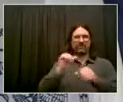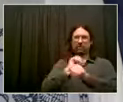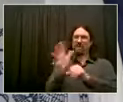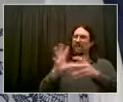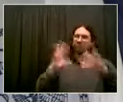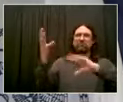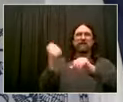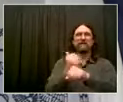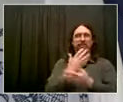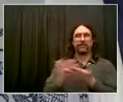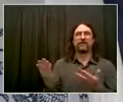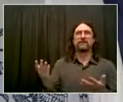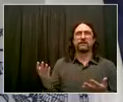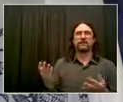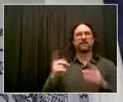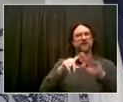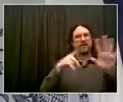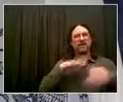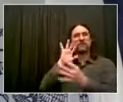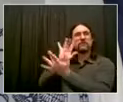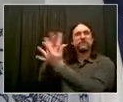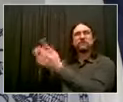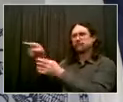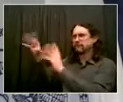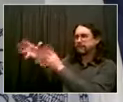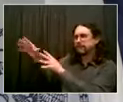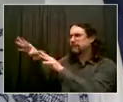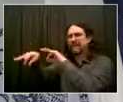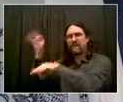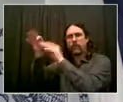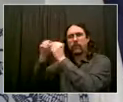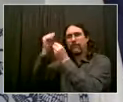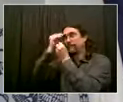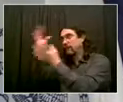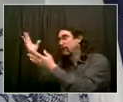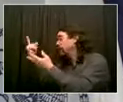away. The next is Abu from Bangla, Patrika.